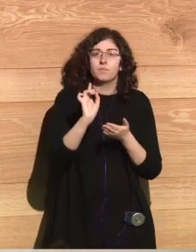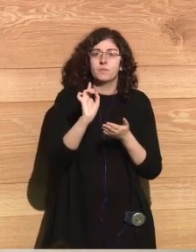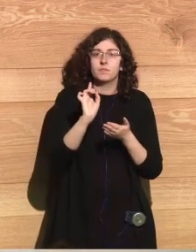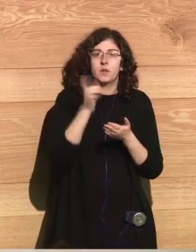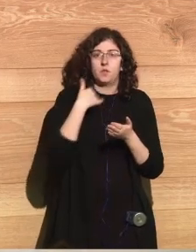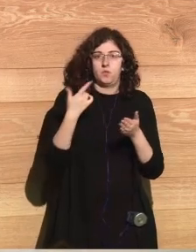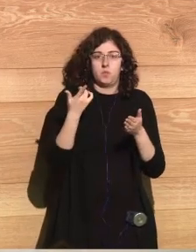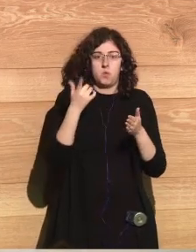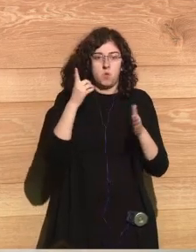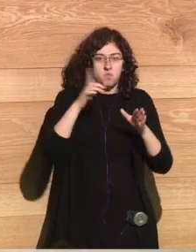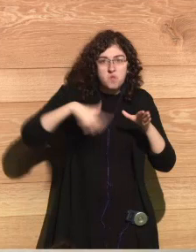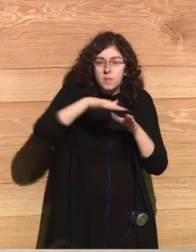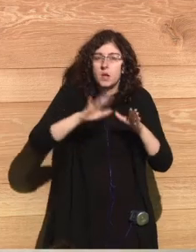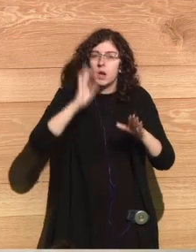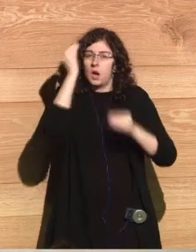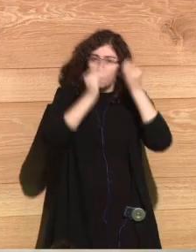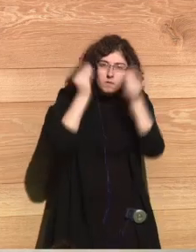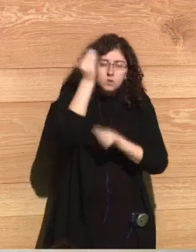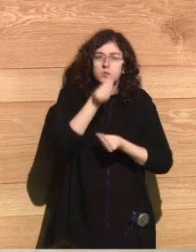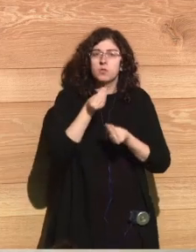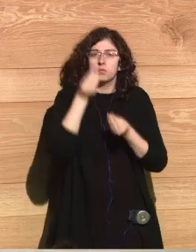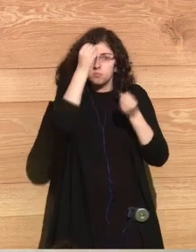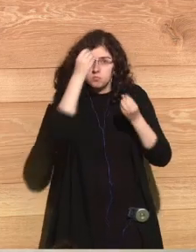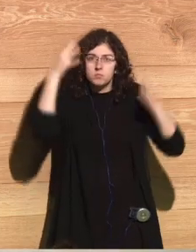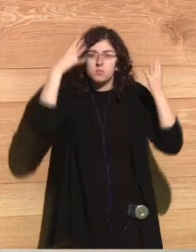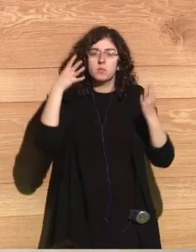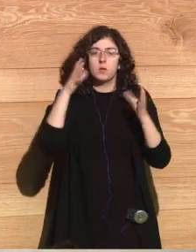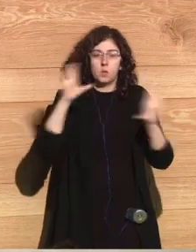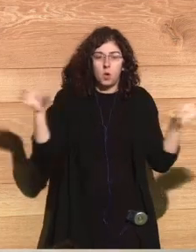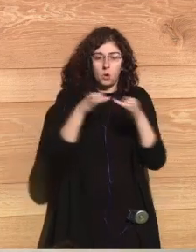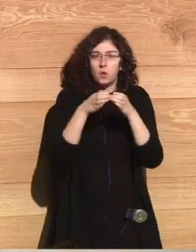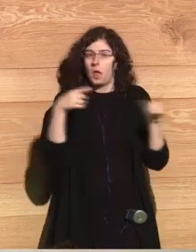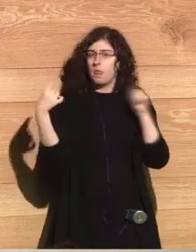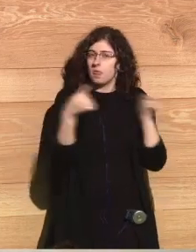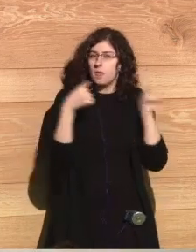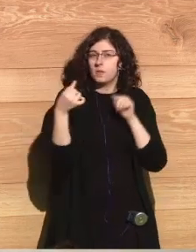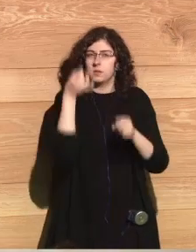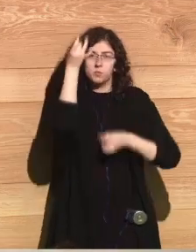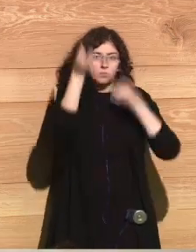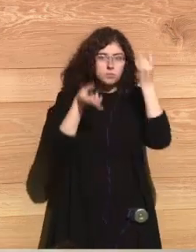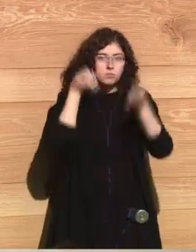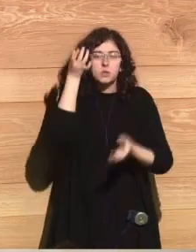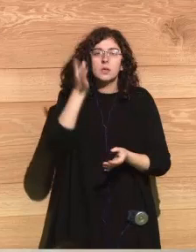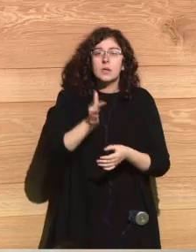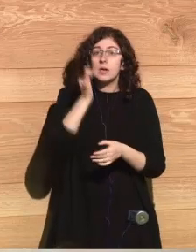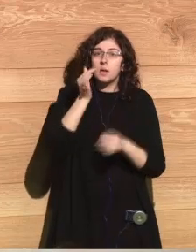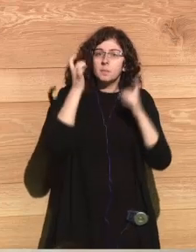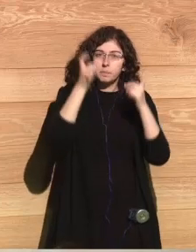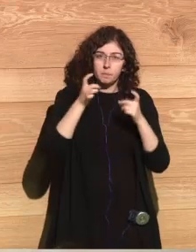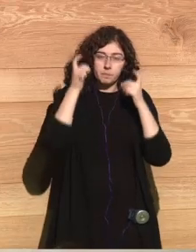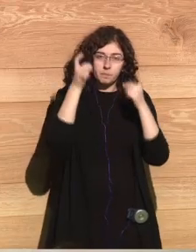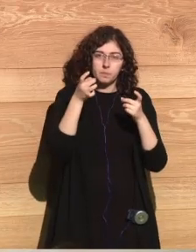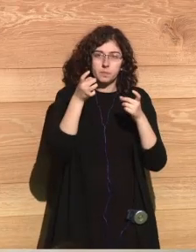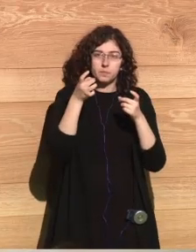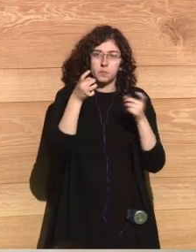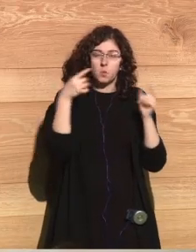it's a true thinking and ecosystem it's a community in which we can have an